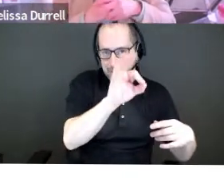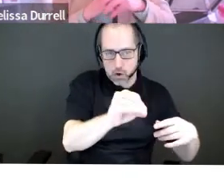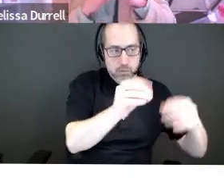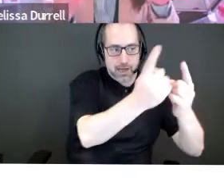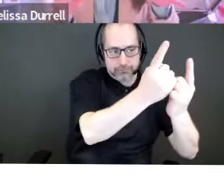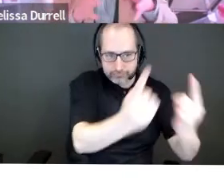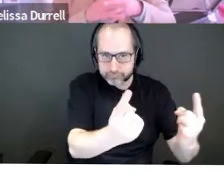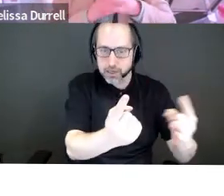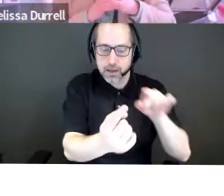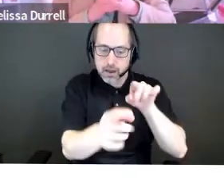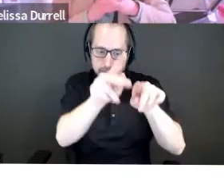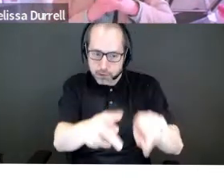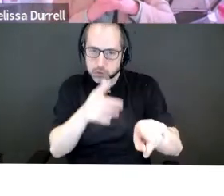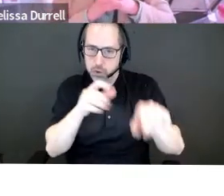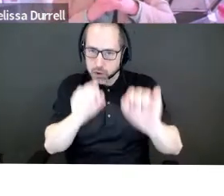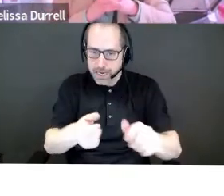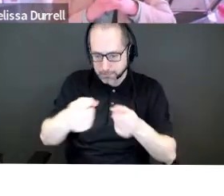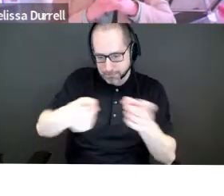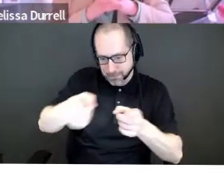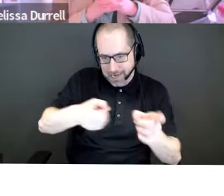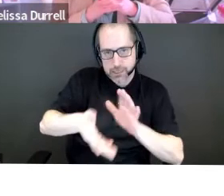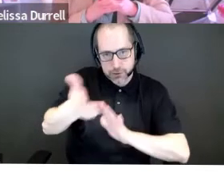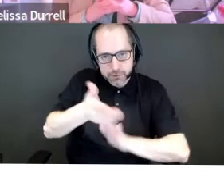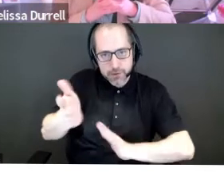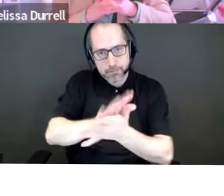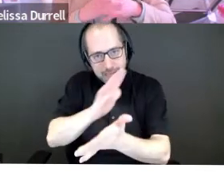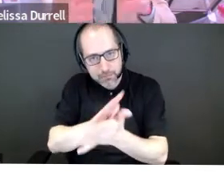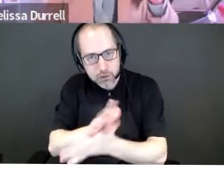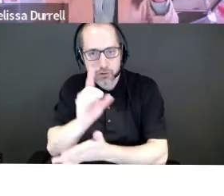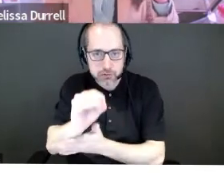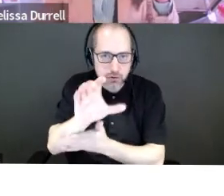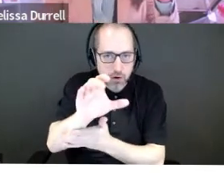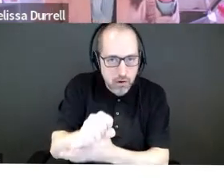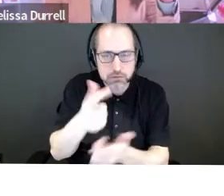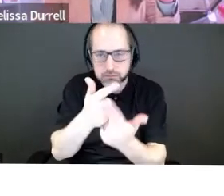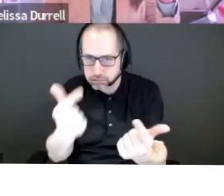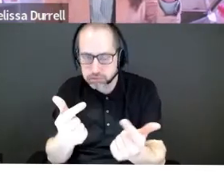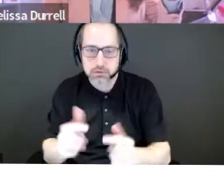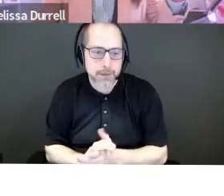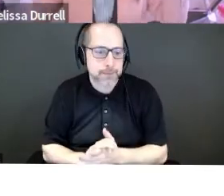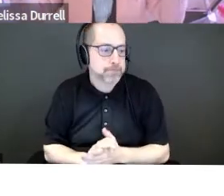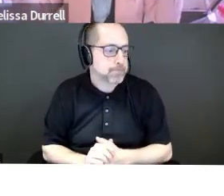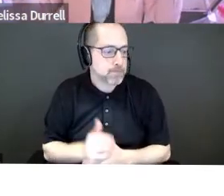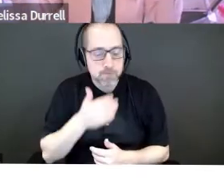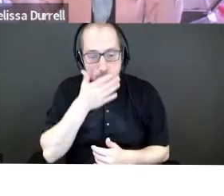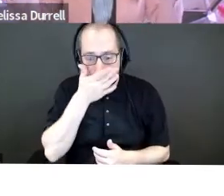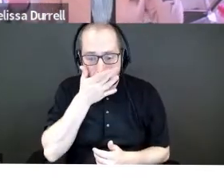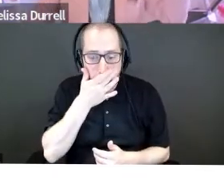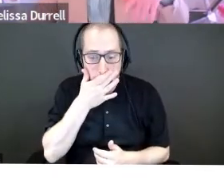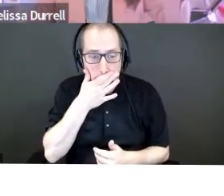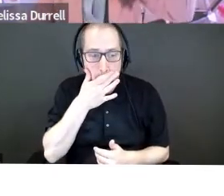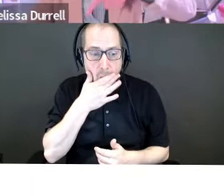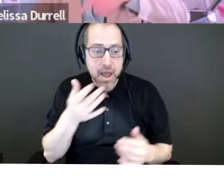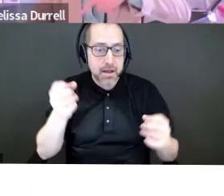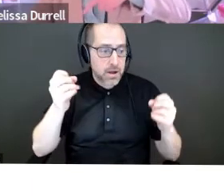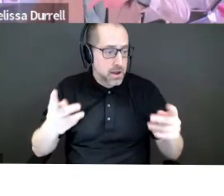working with them. That's going to be managing this stuff, uh, as we move forward. Uh, and so, okay, so I'm going to,